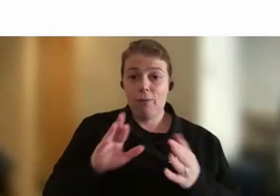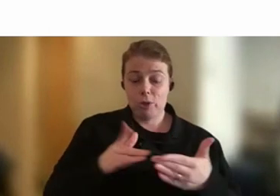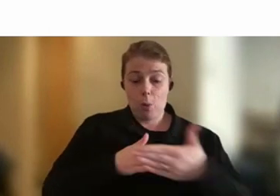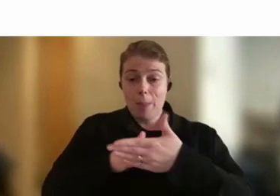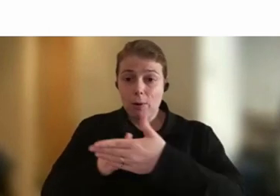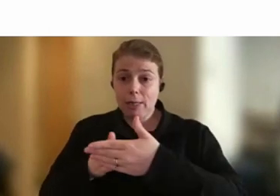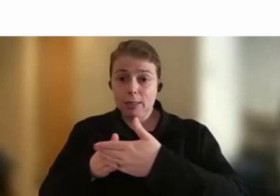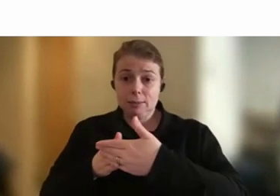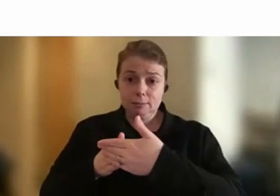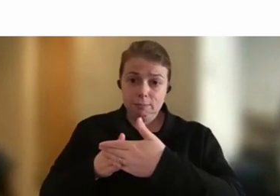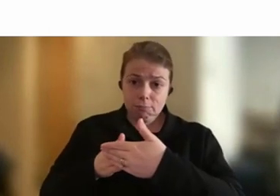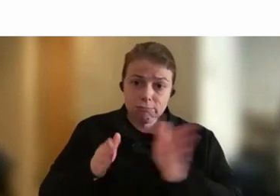one.